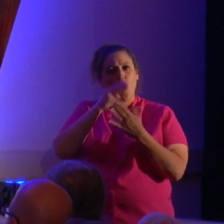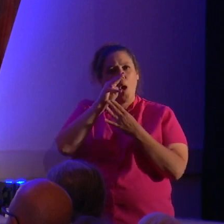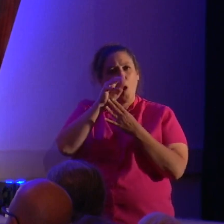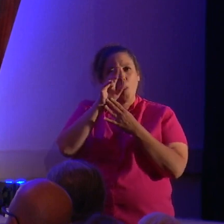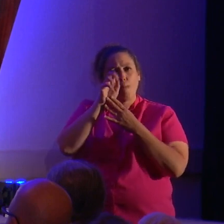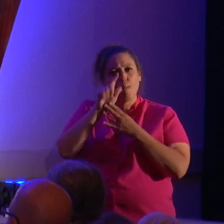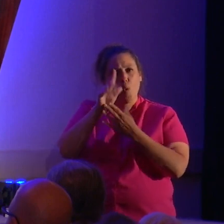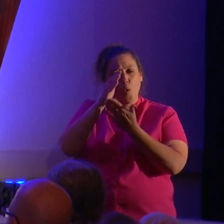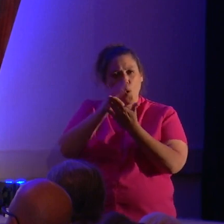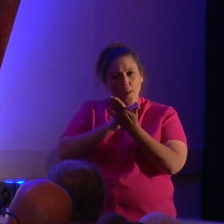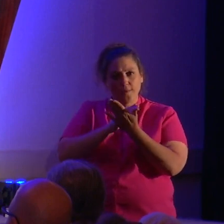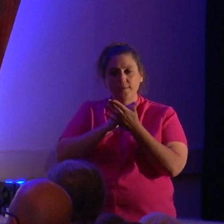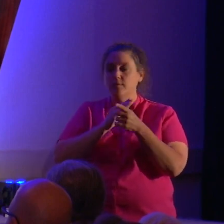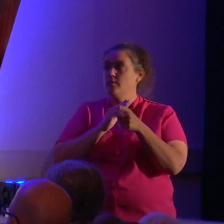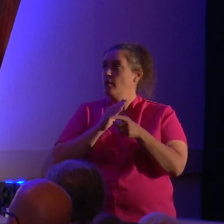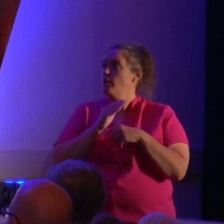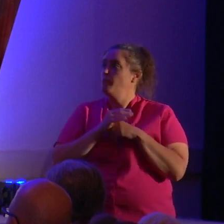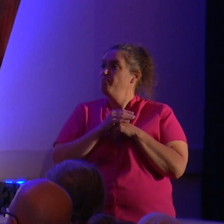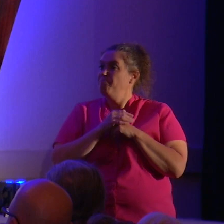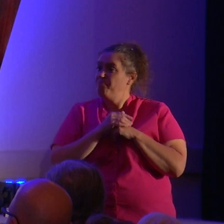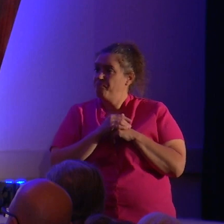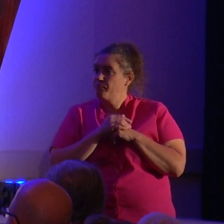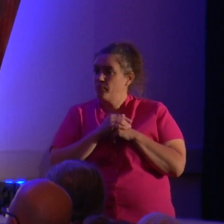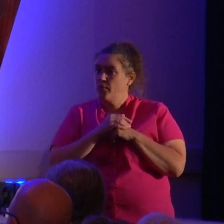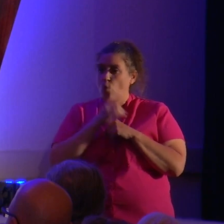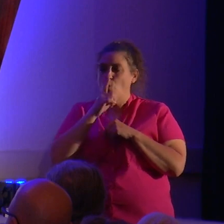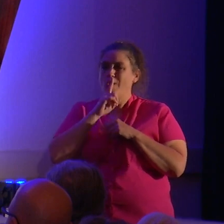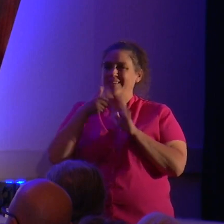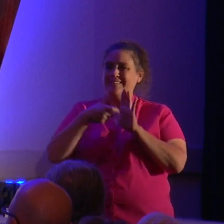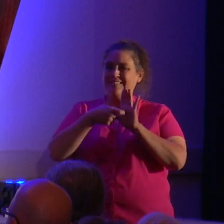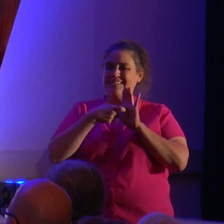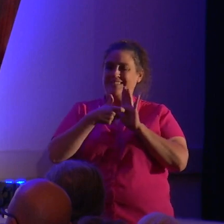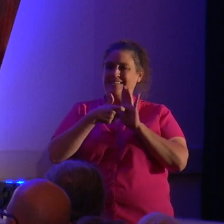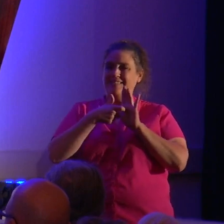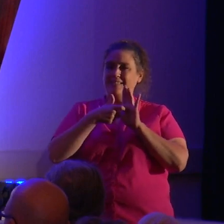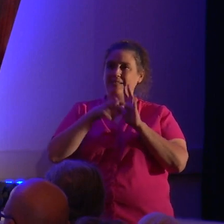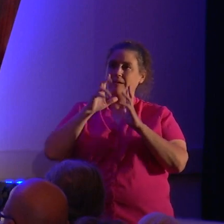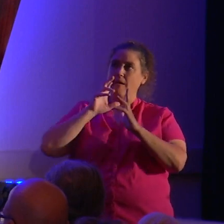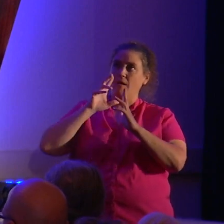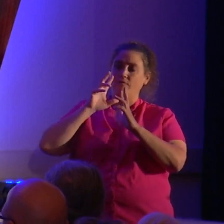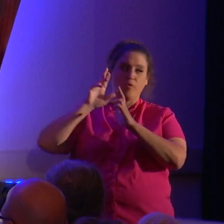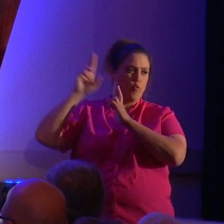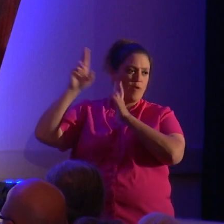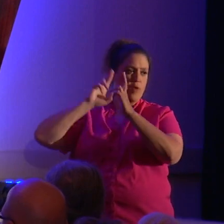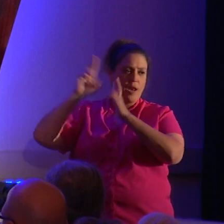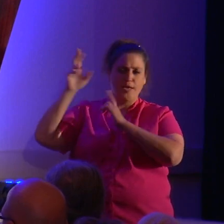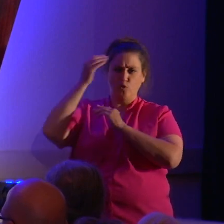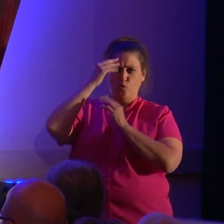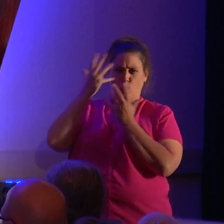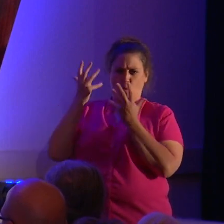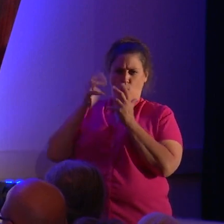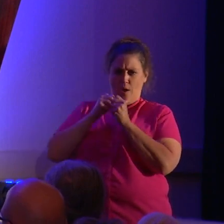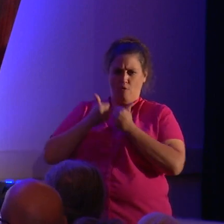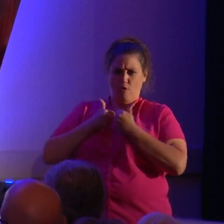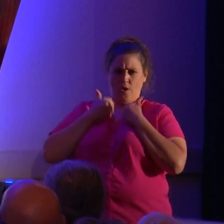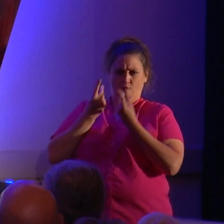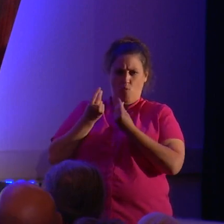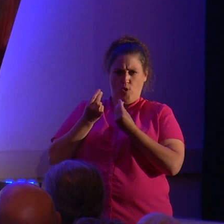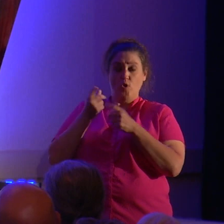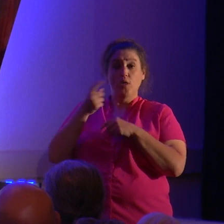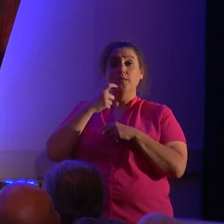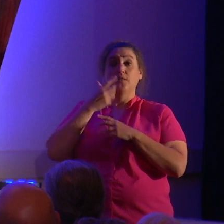the necessity of revelation to know what, how to live and what to do. And he says that God